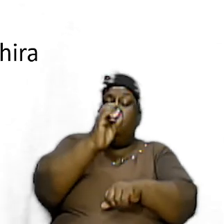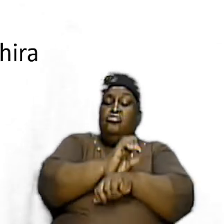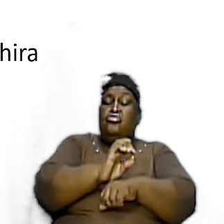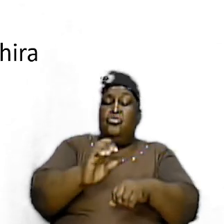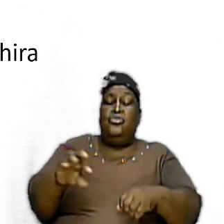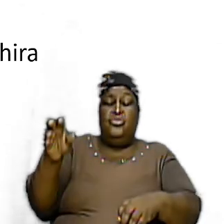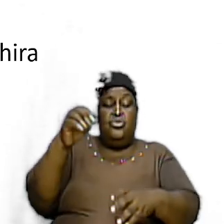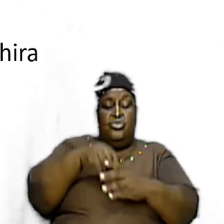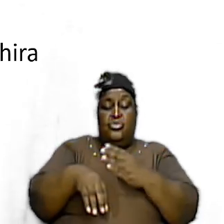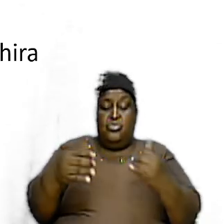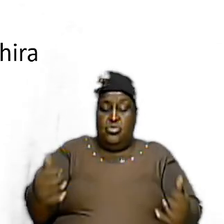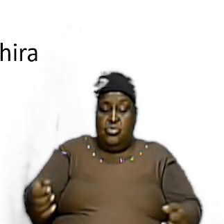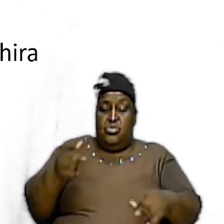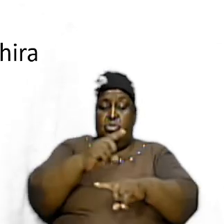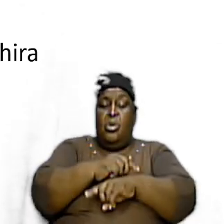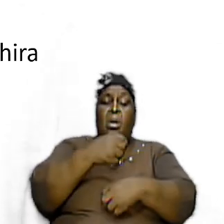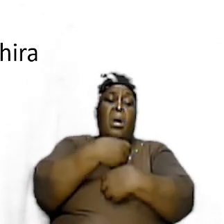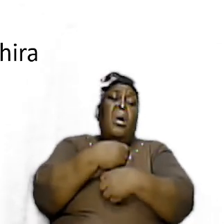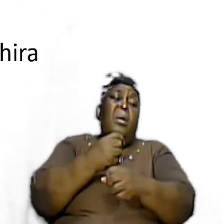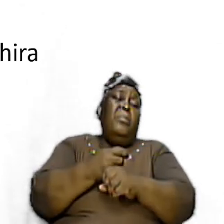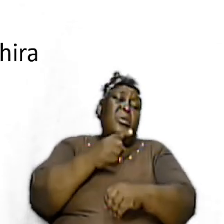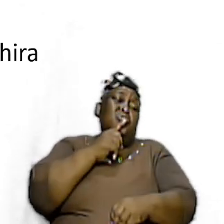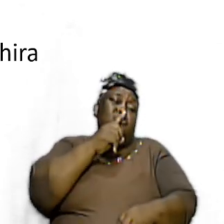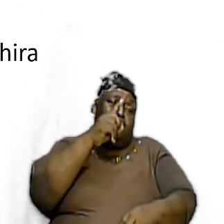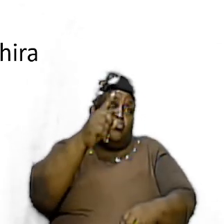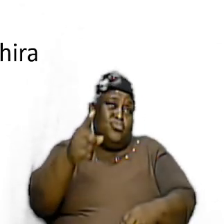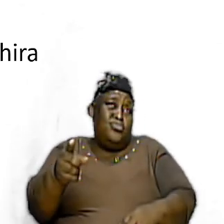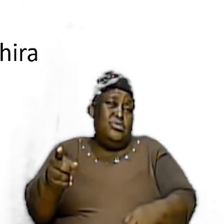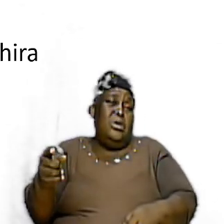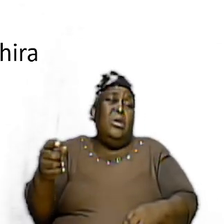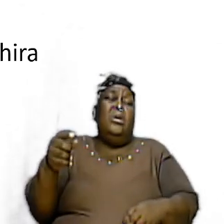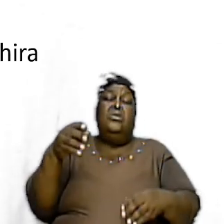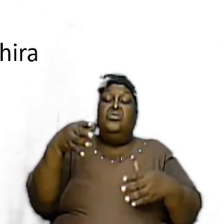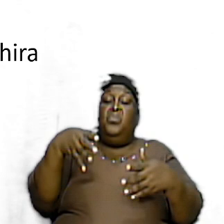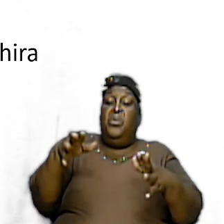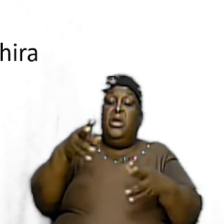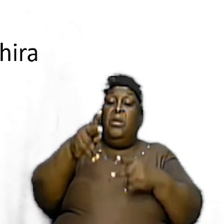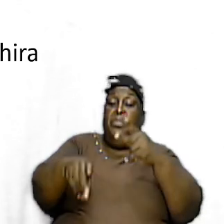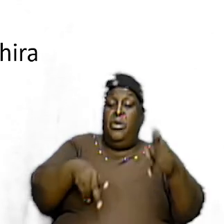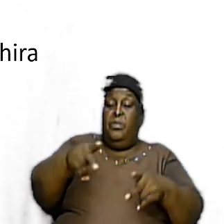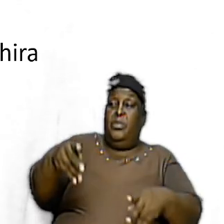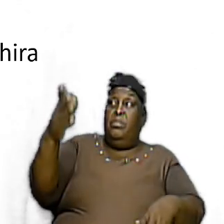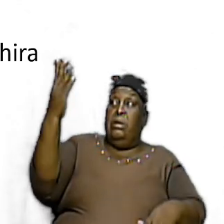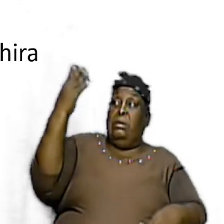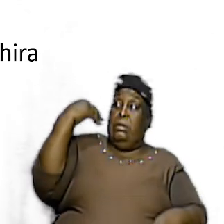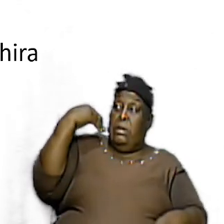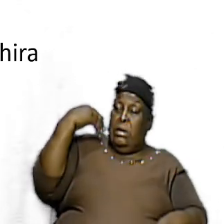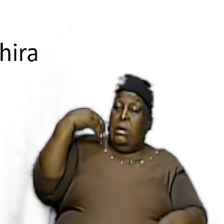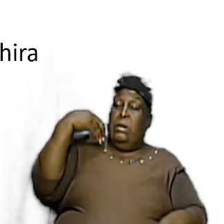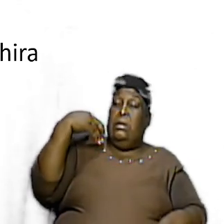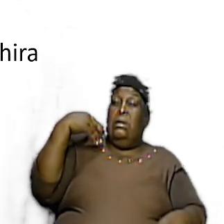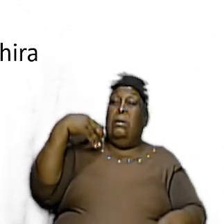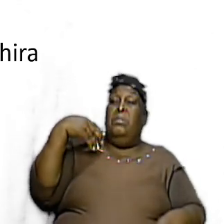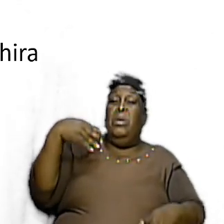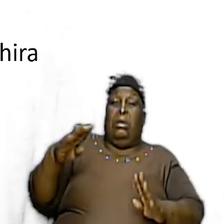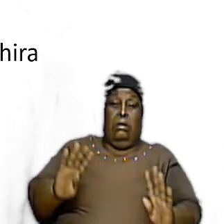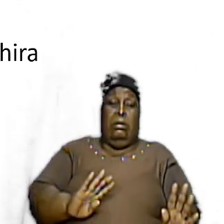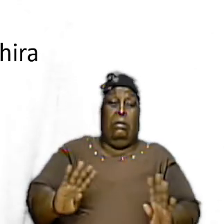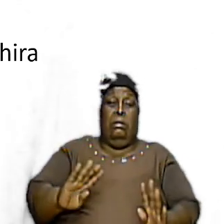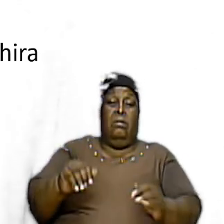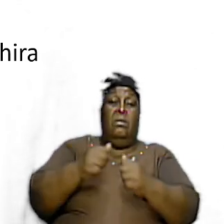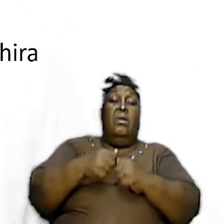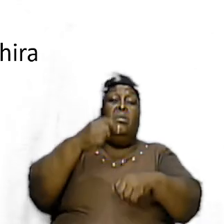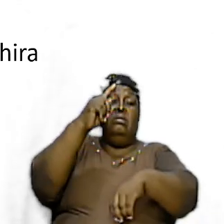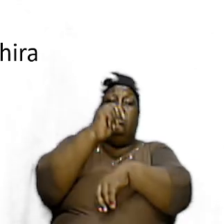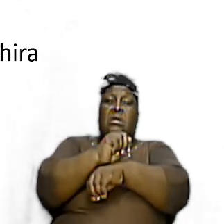that it is a reflection of the way that the people back then treated with the tabernacle